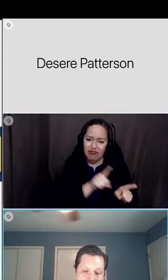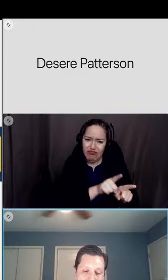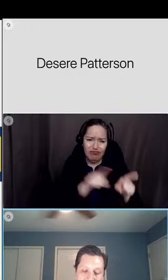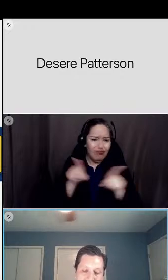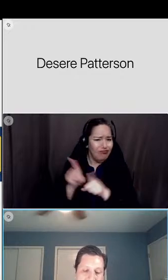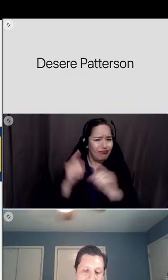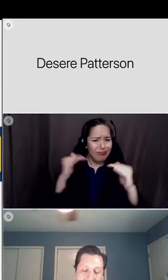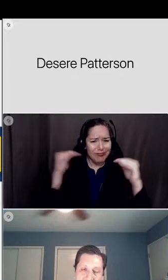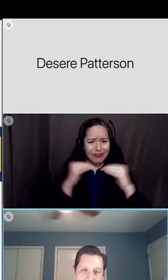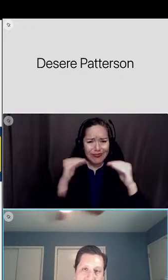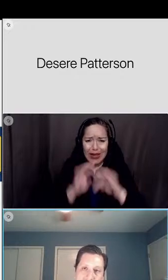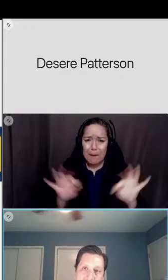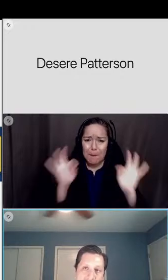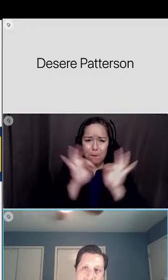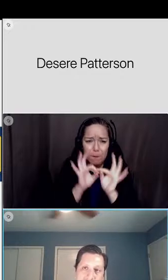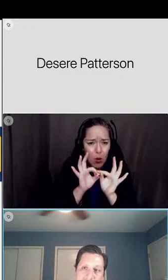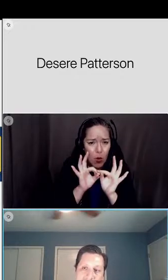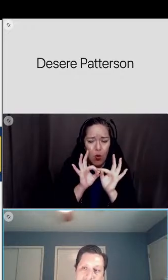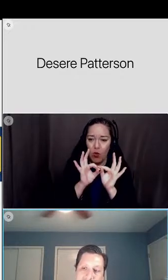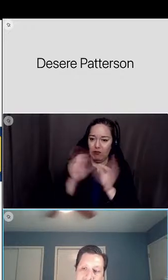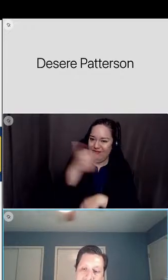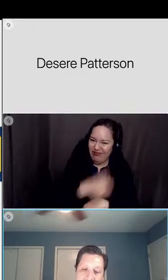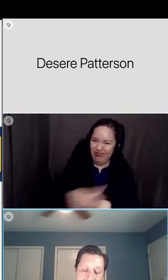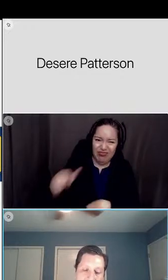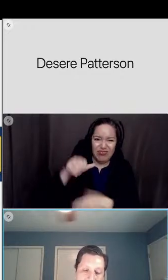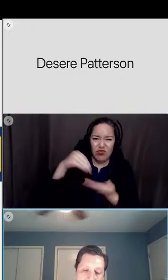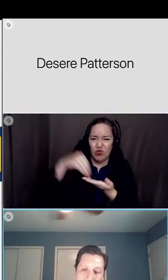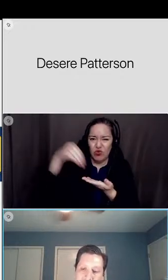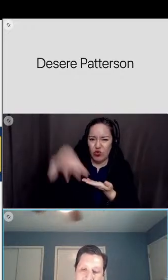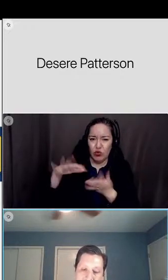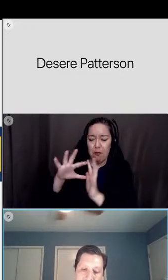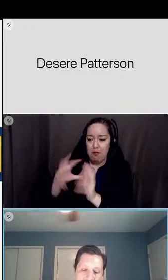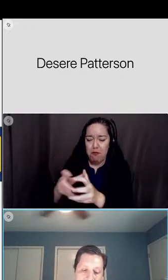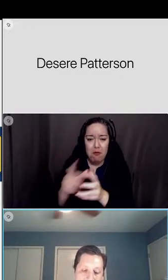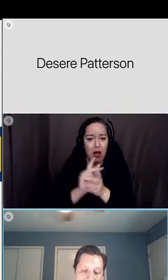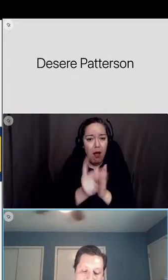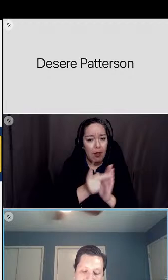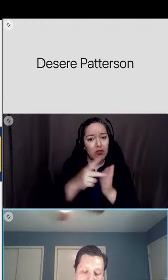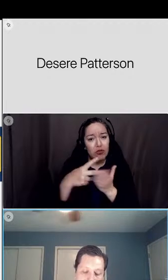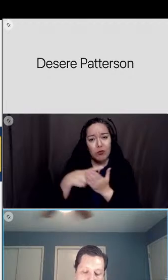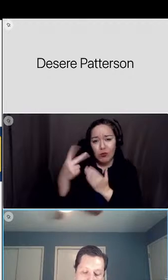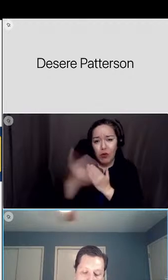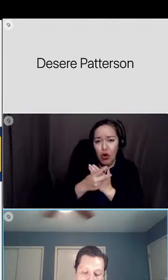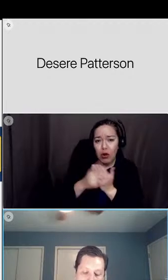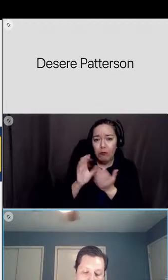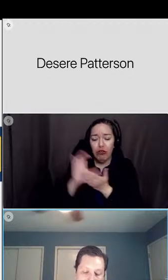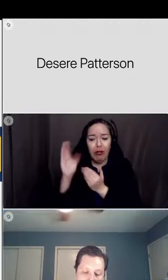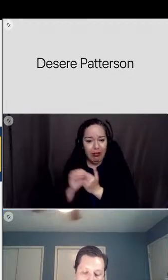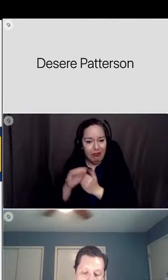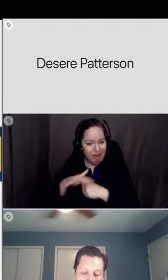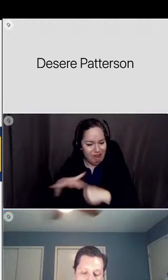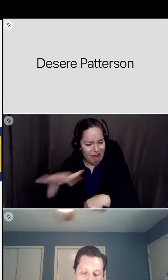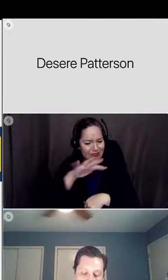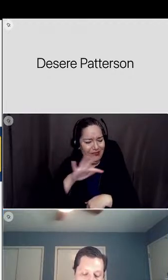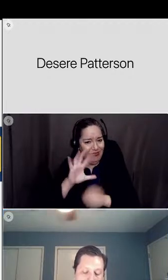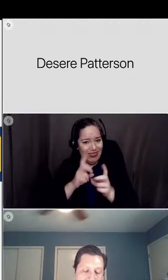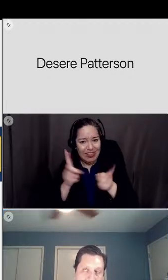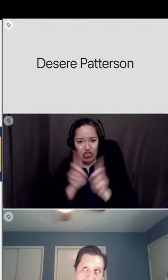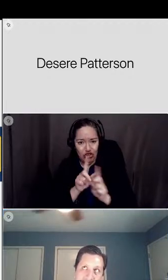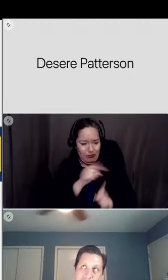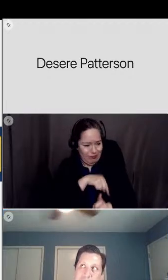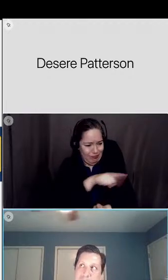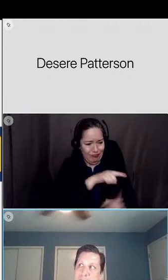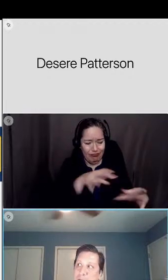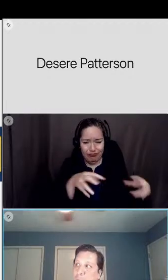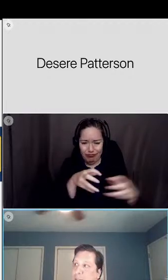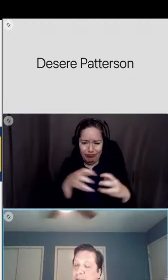as important as any other student population and program and curricula that we have in the district so i want